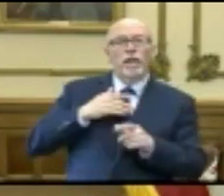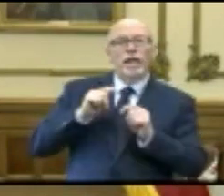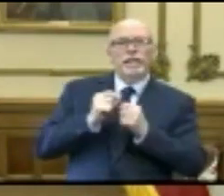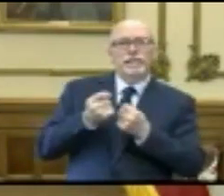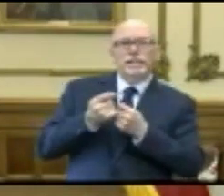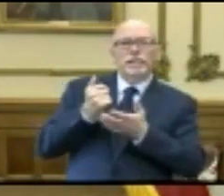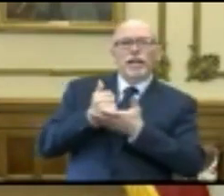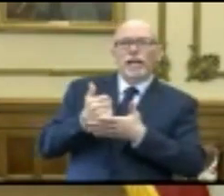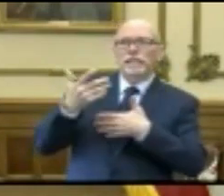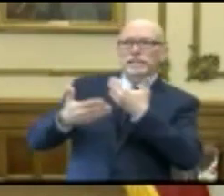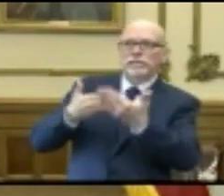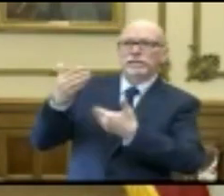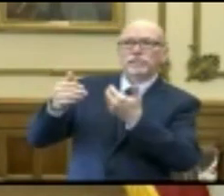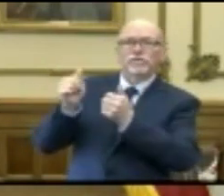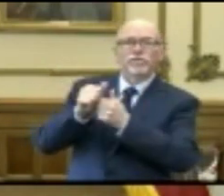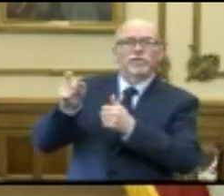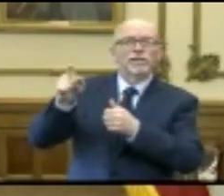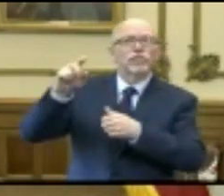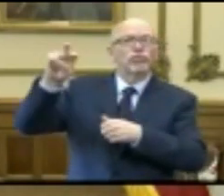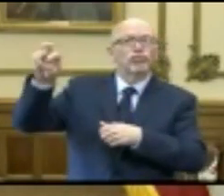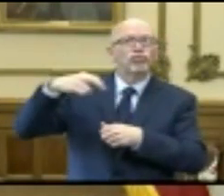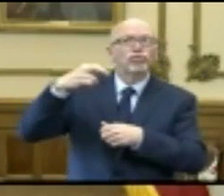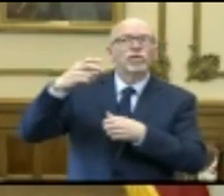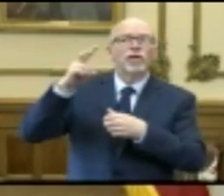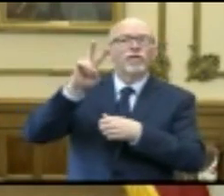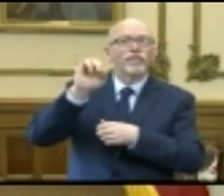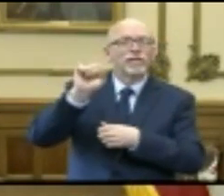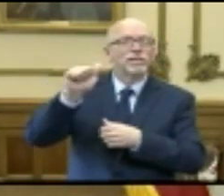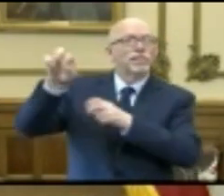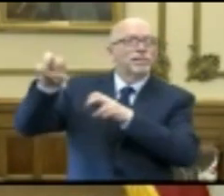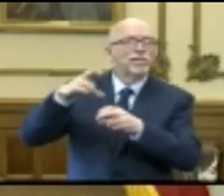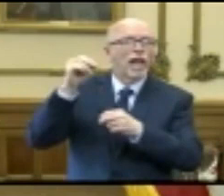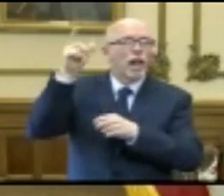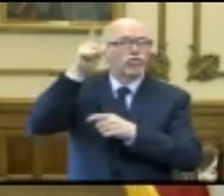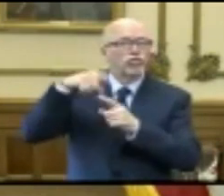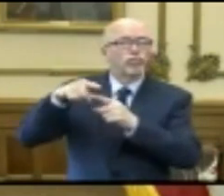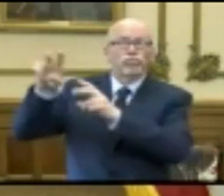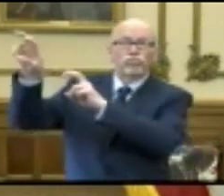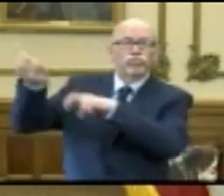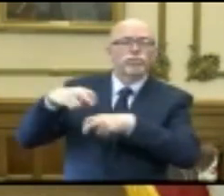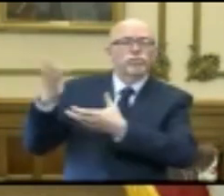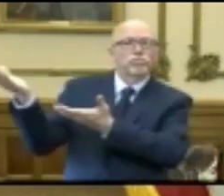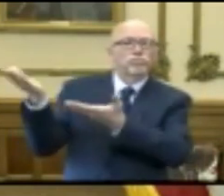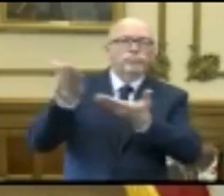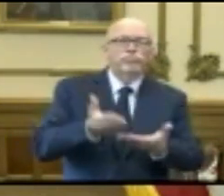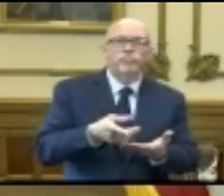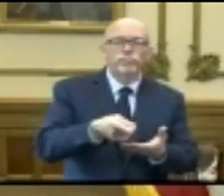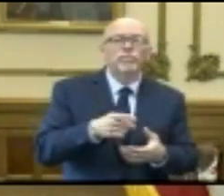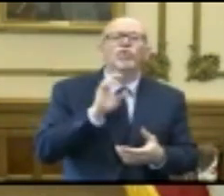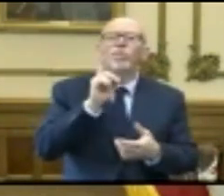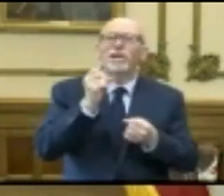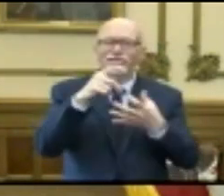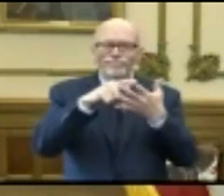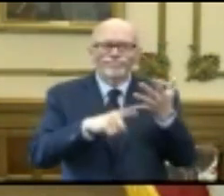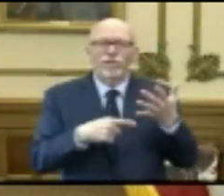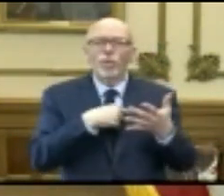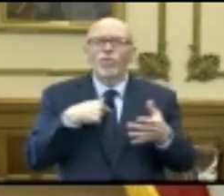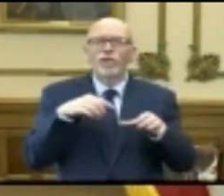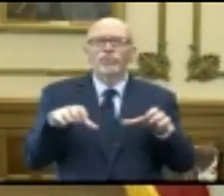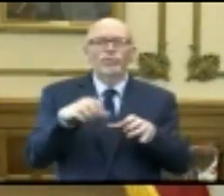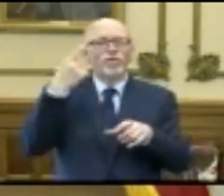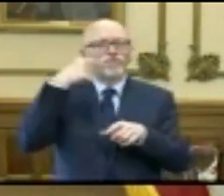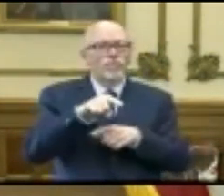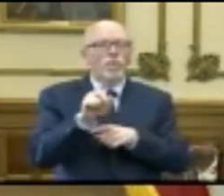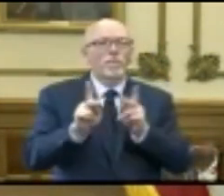the way with visas and travel permissions and logistics. So these are the sorts of things that we're doing on behalf of